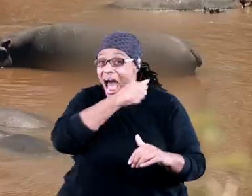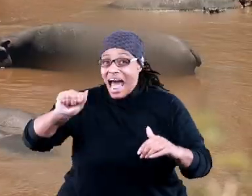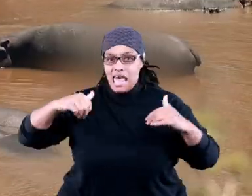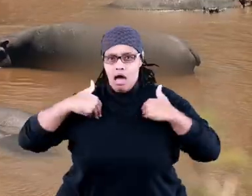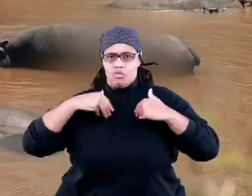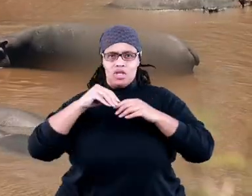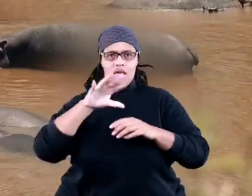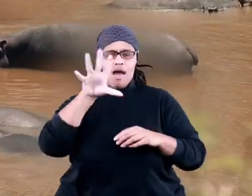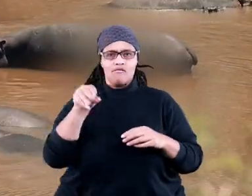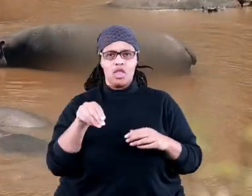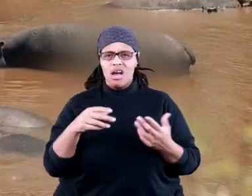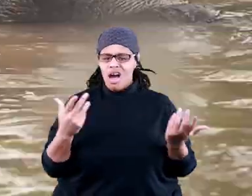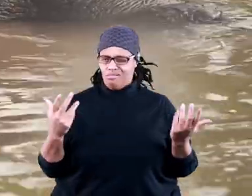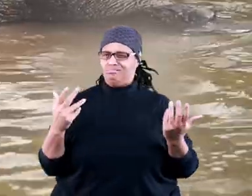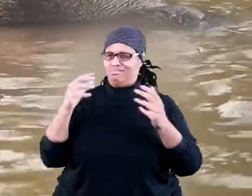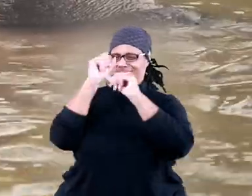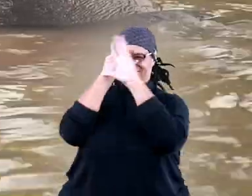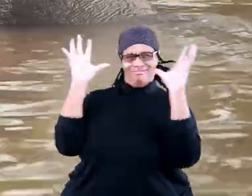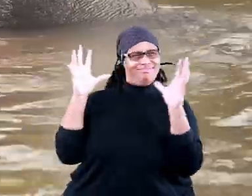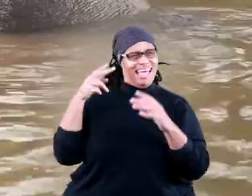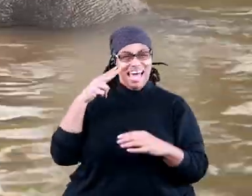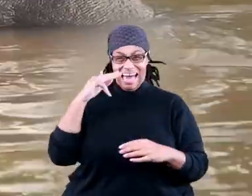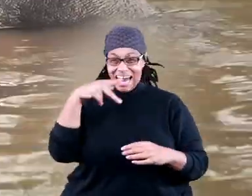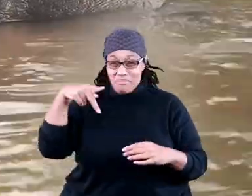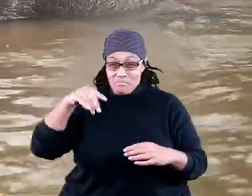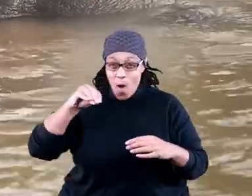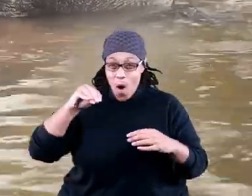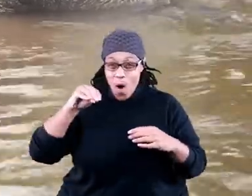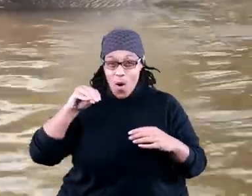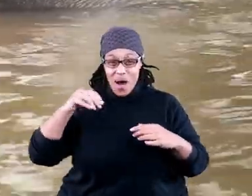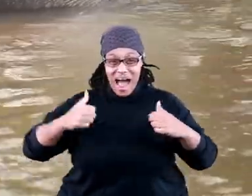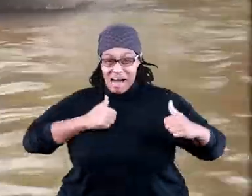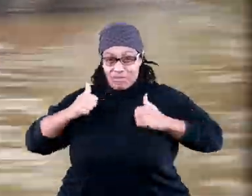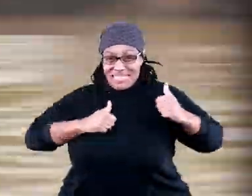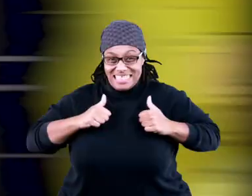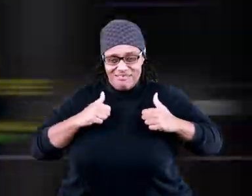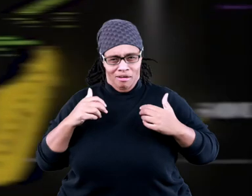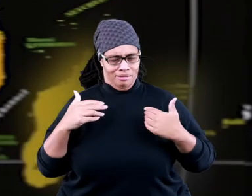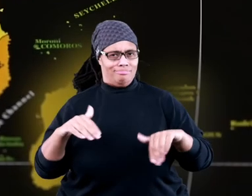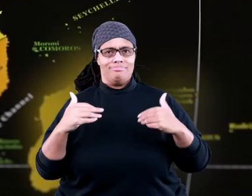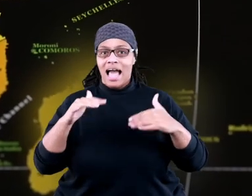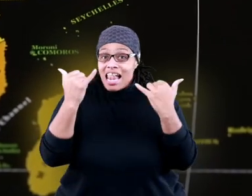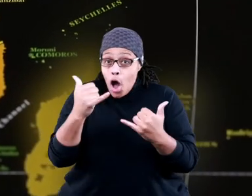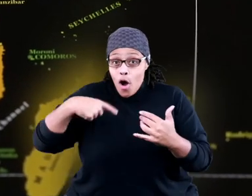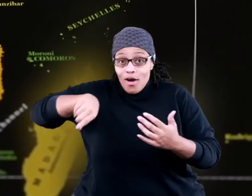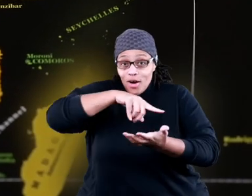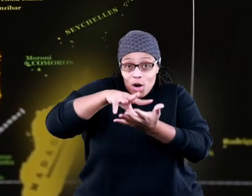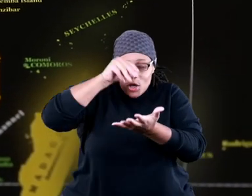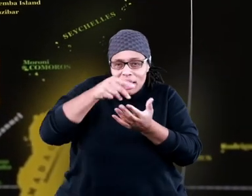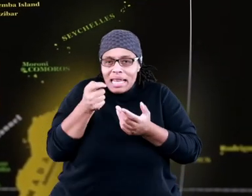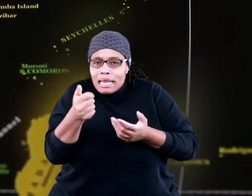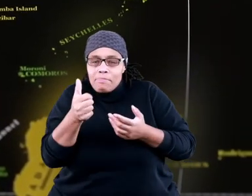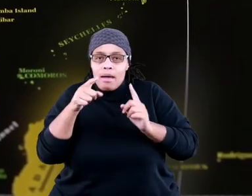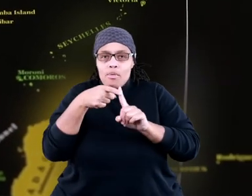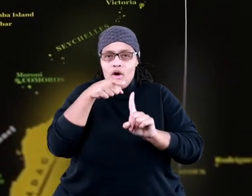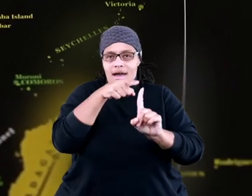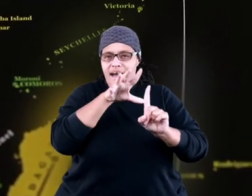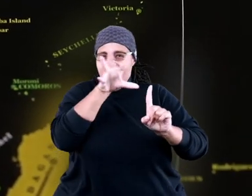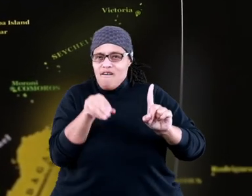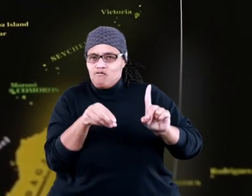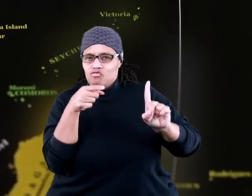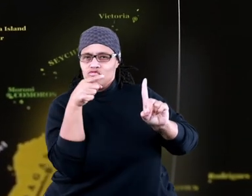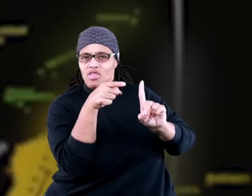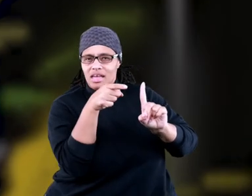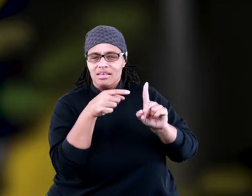in Africa. Who would have thought that hippos were so aggressive? Now that we've learned a little bit about the